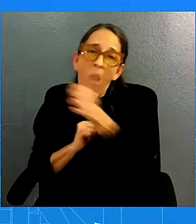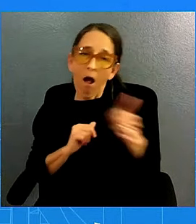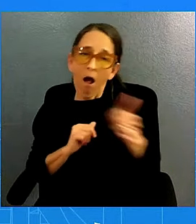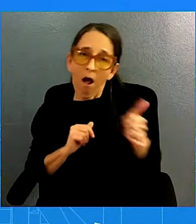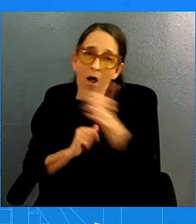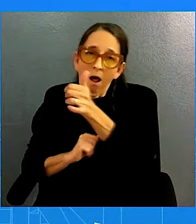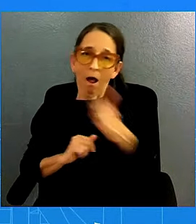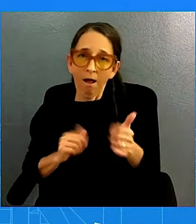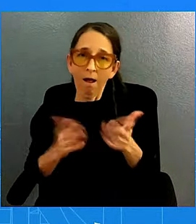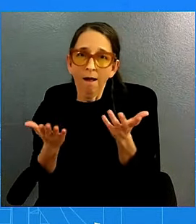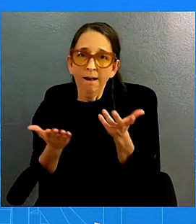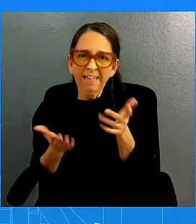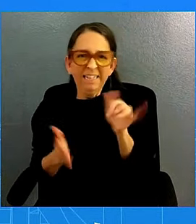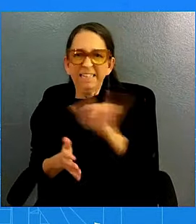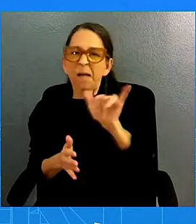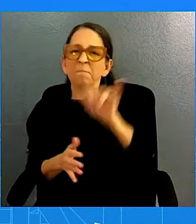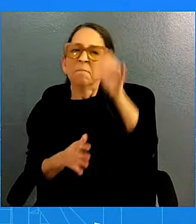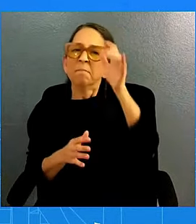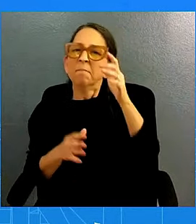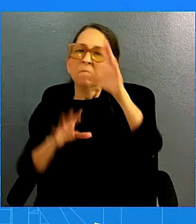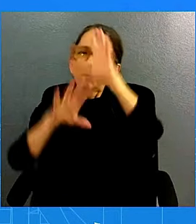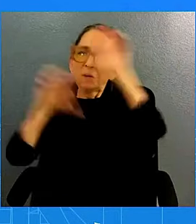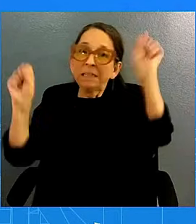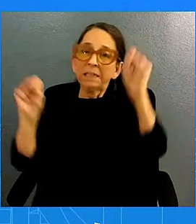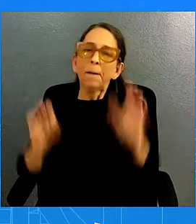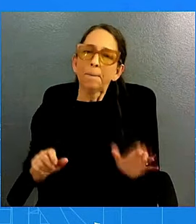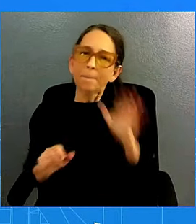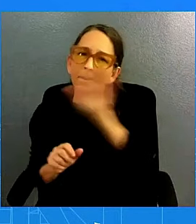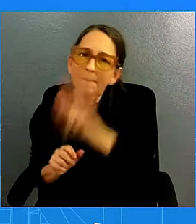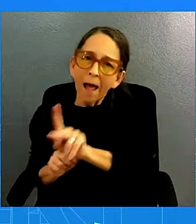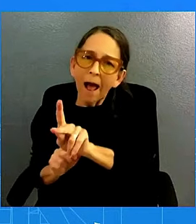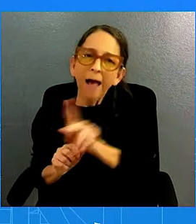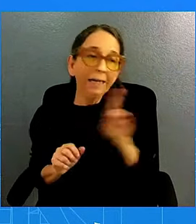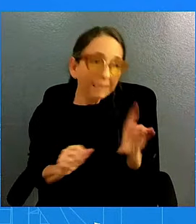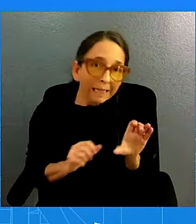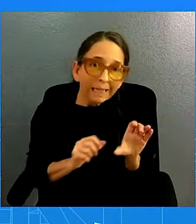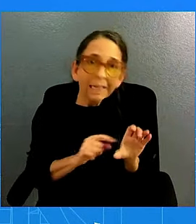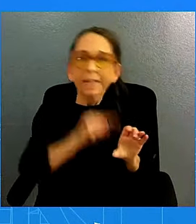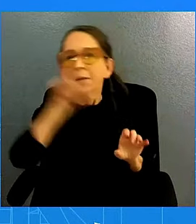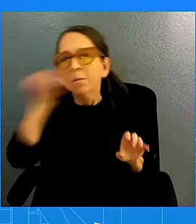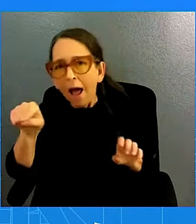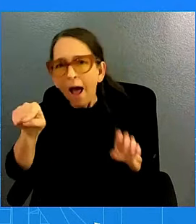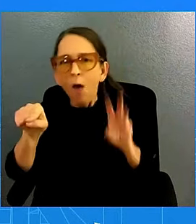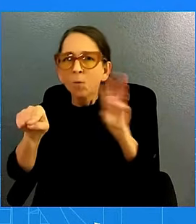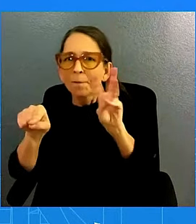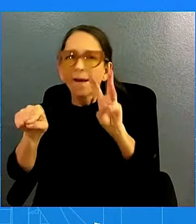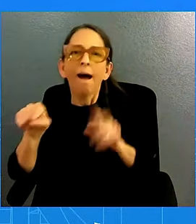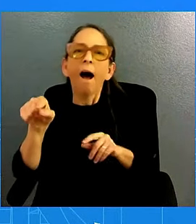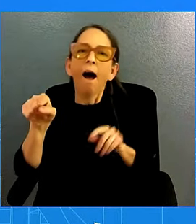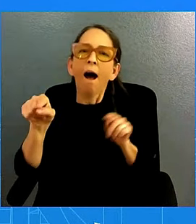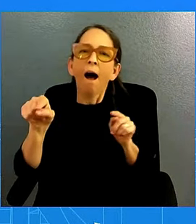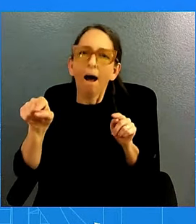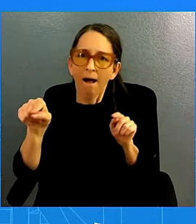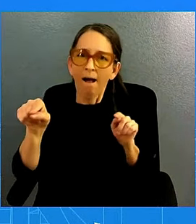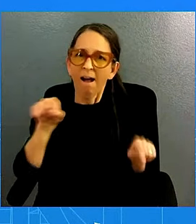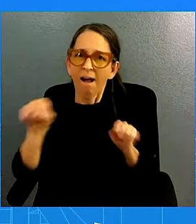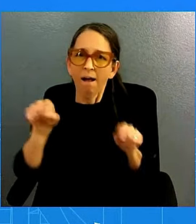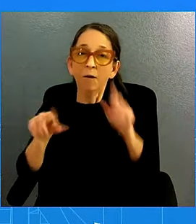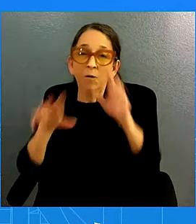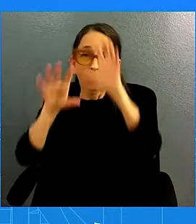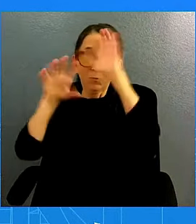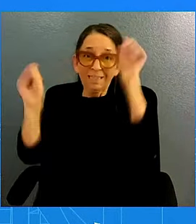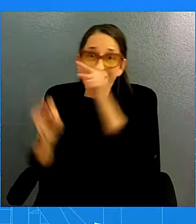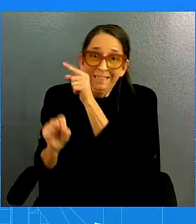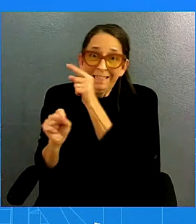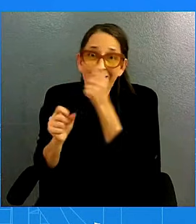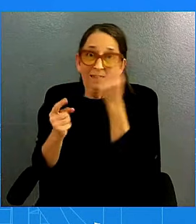And I think, look, I'm not going to go into what the President was thinking before he decided